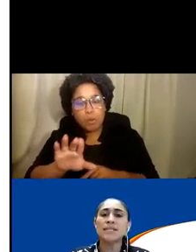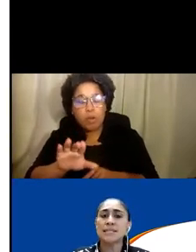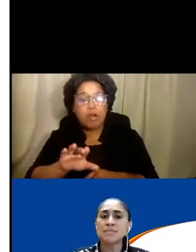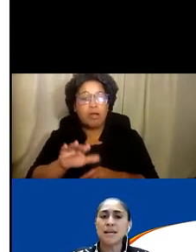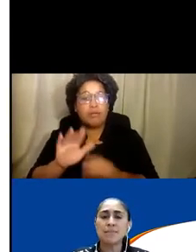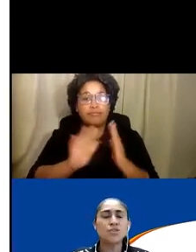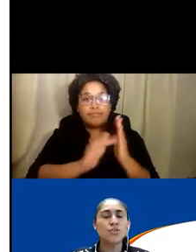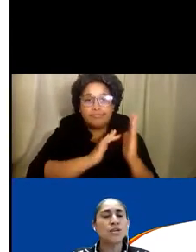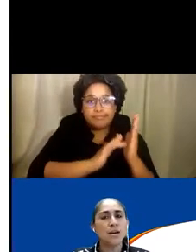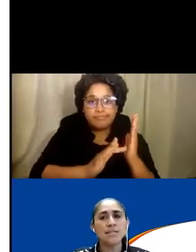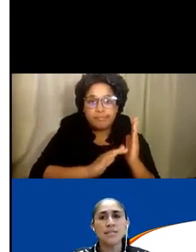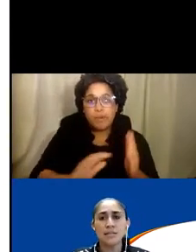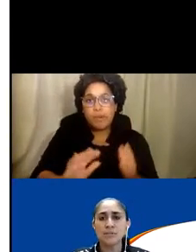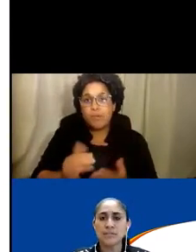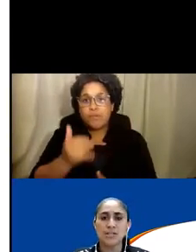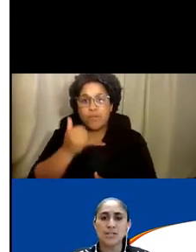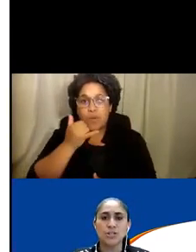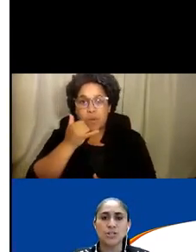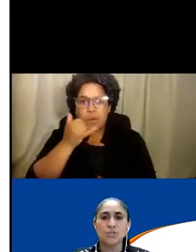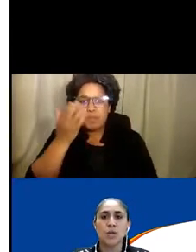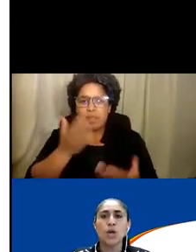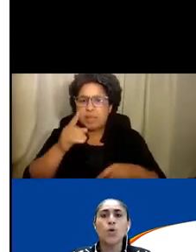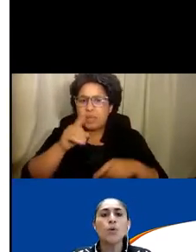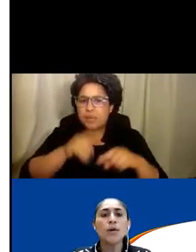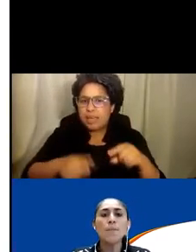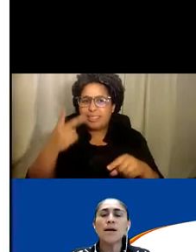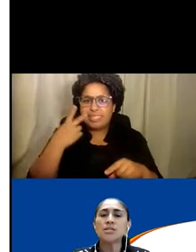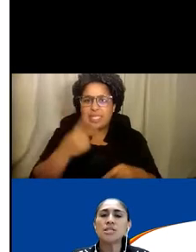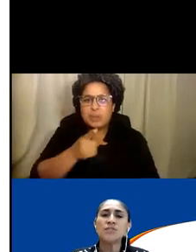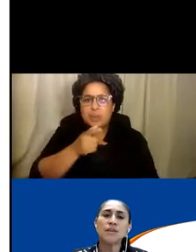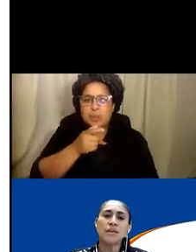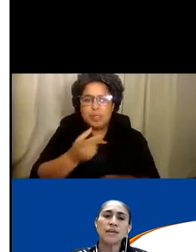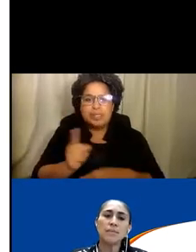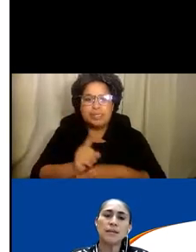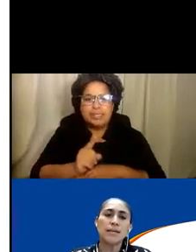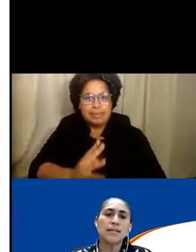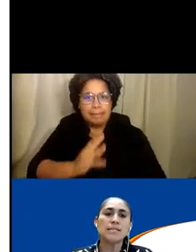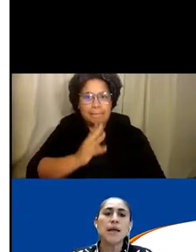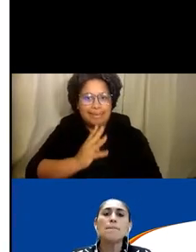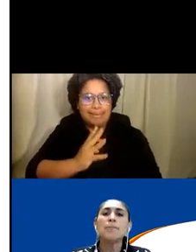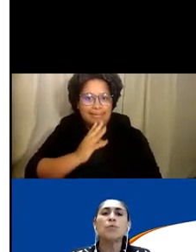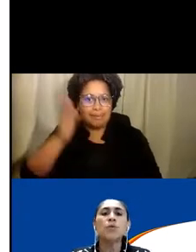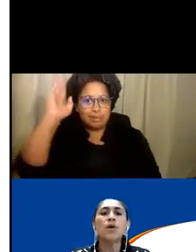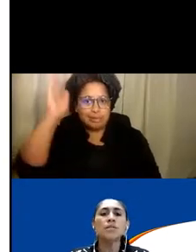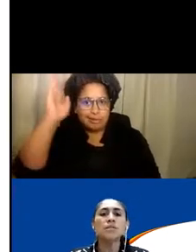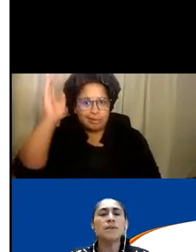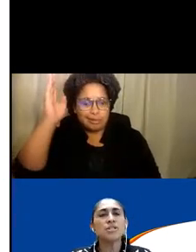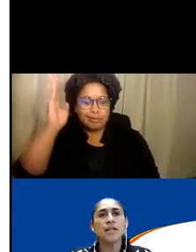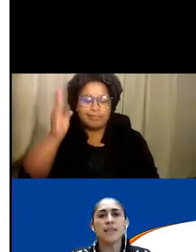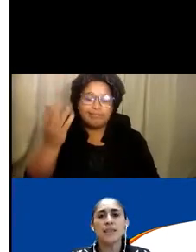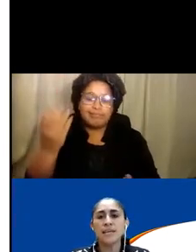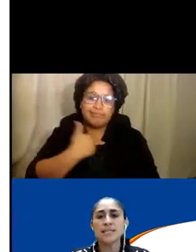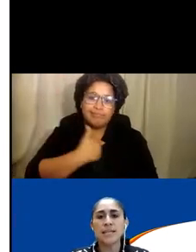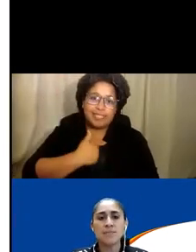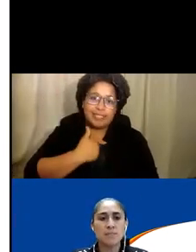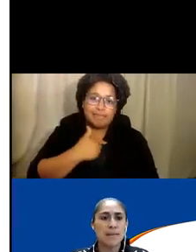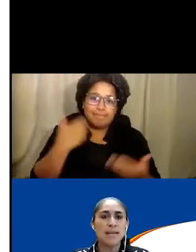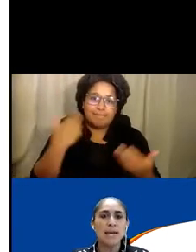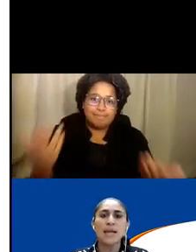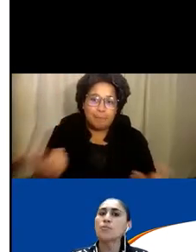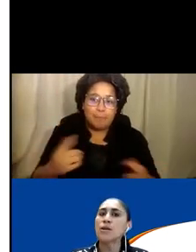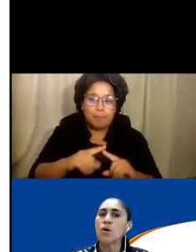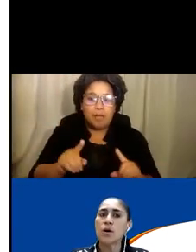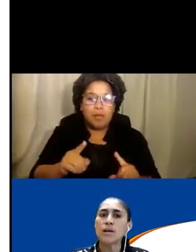that sometimes you cannot see the presenters. We apologize for the inconvenience, but we want to make sure that this live